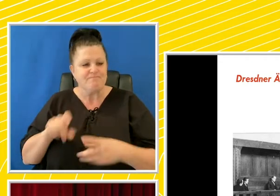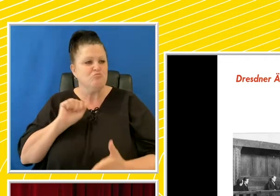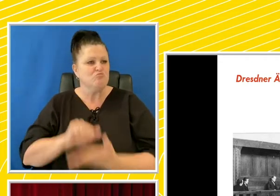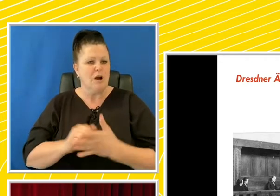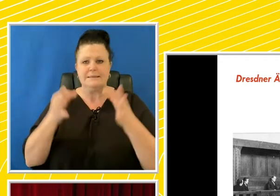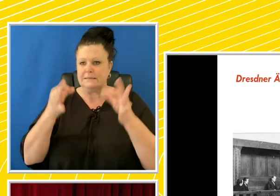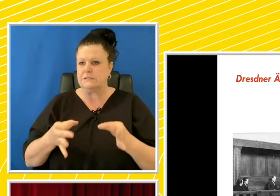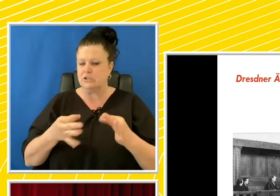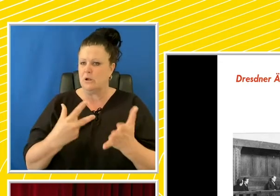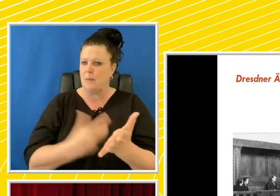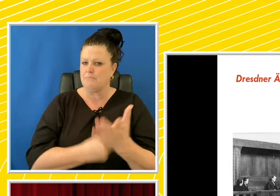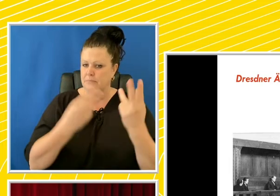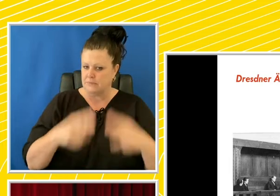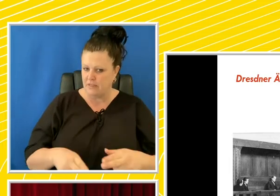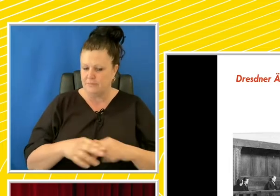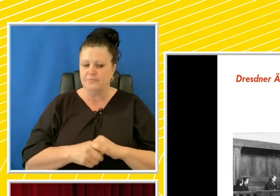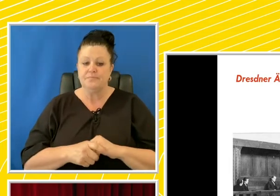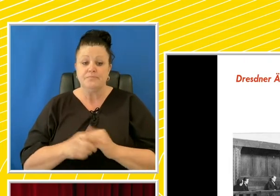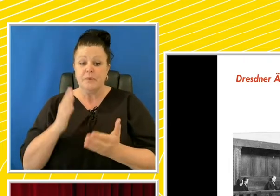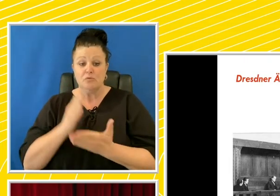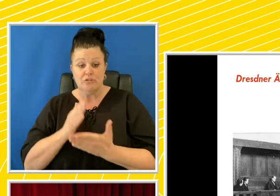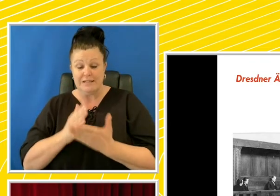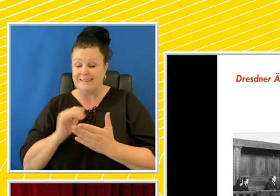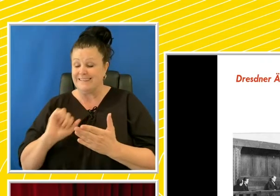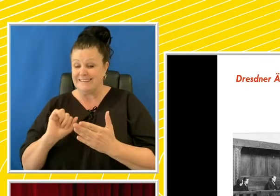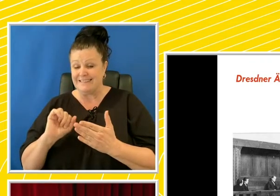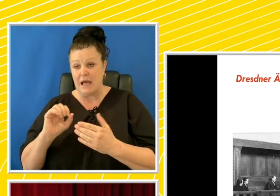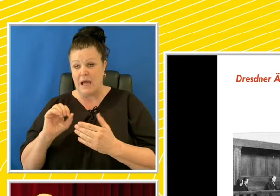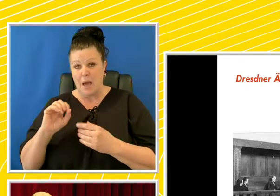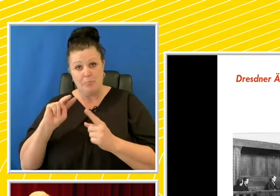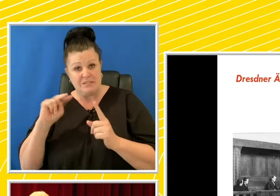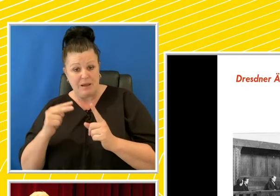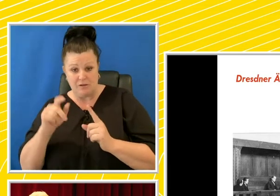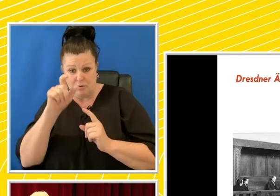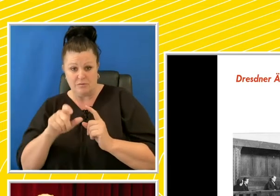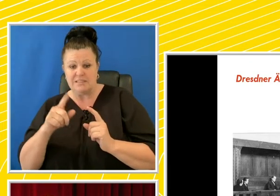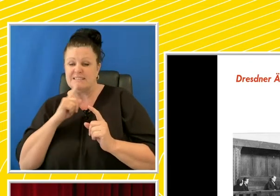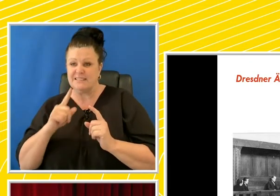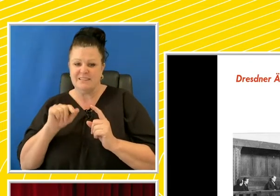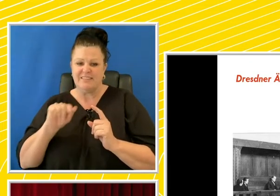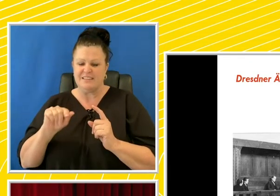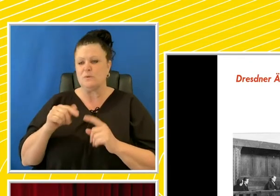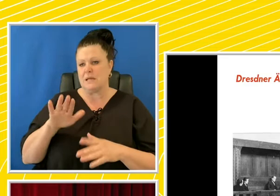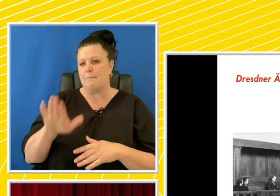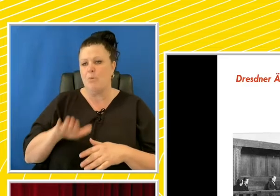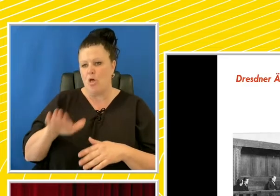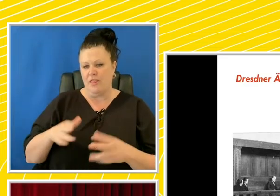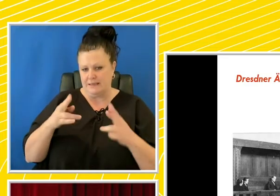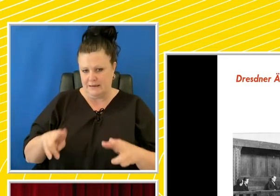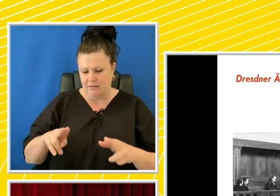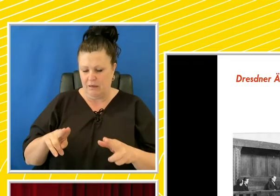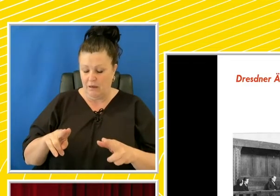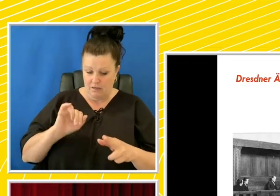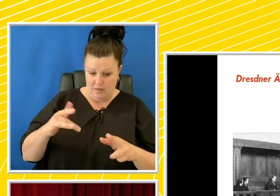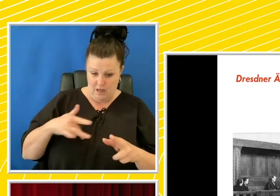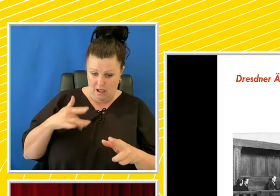Nietzsche claimed that for him it was really from the perspective of the patient that this was meaning mercy, death, ending a life that was